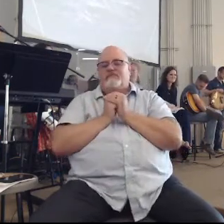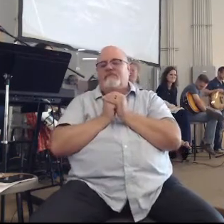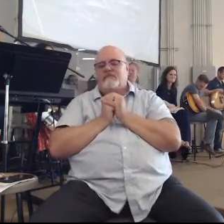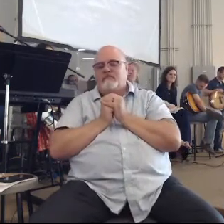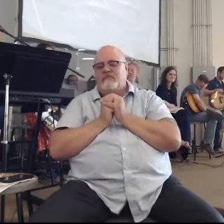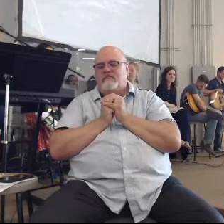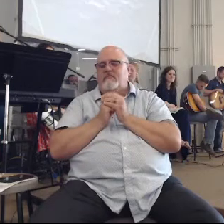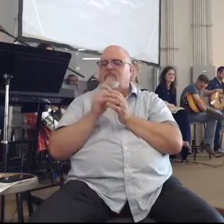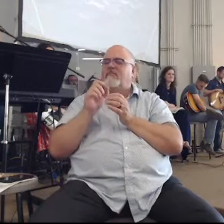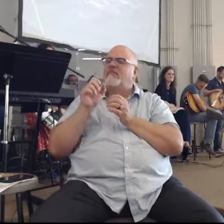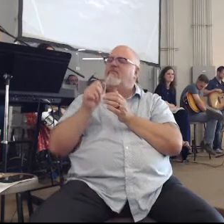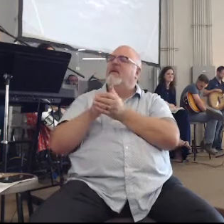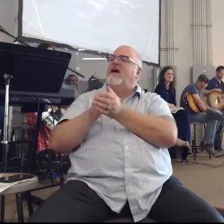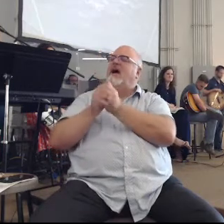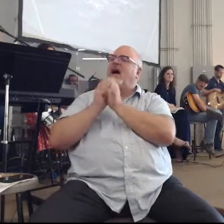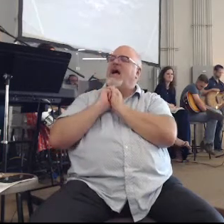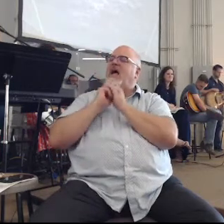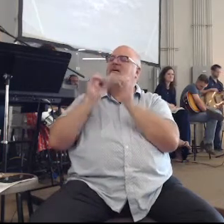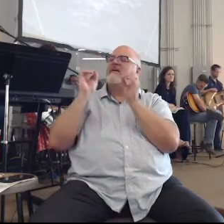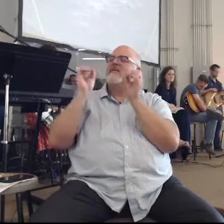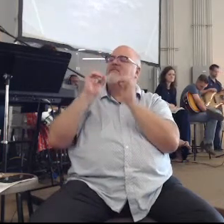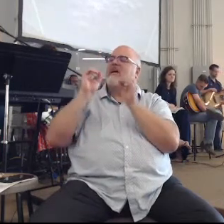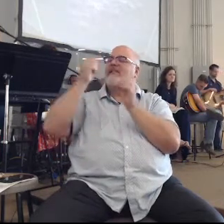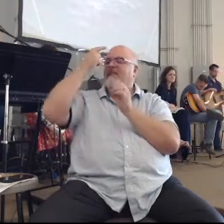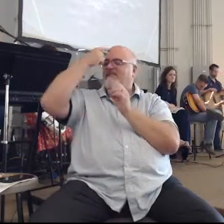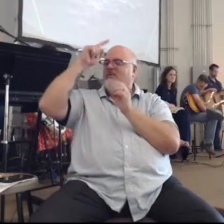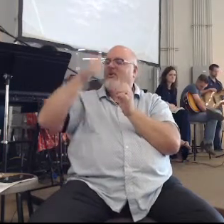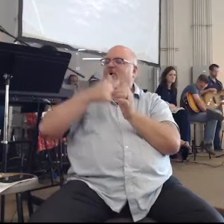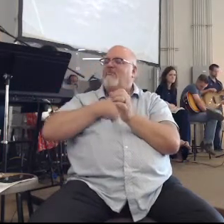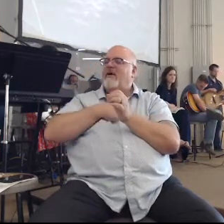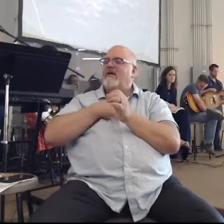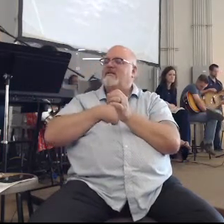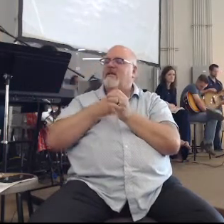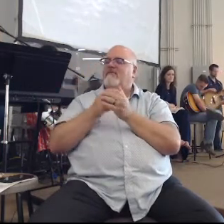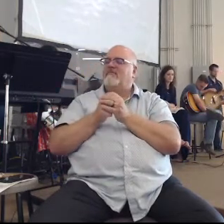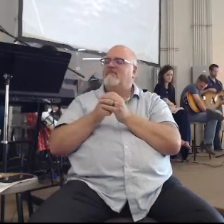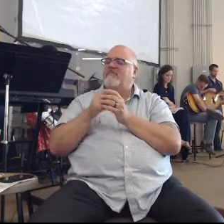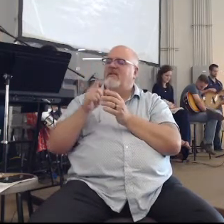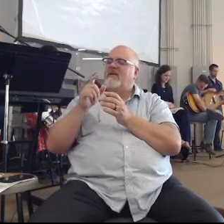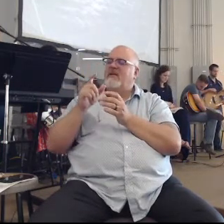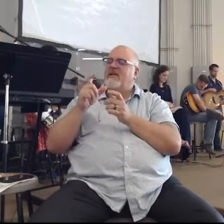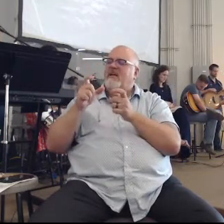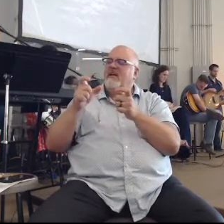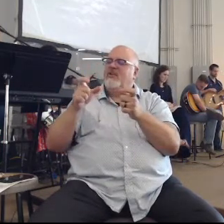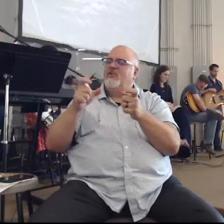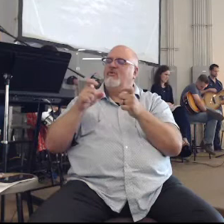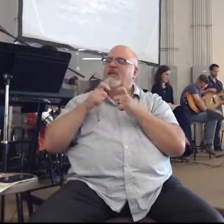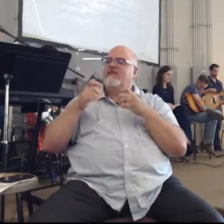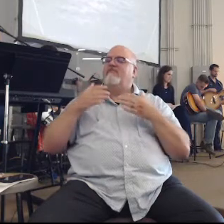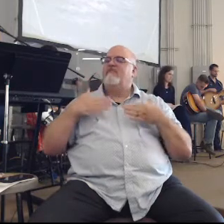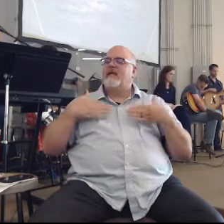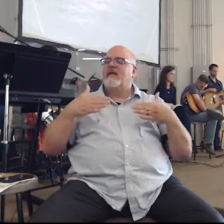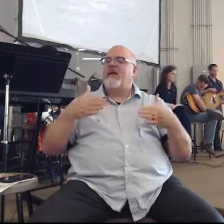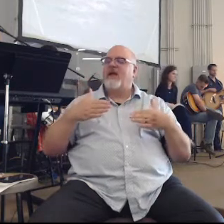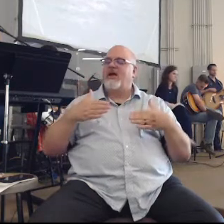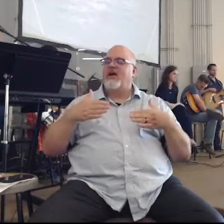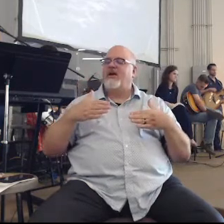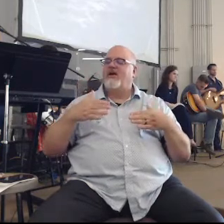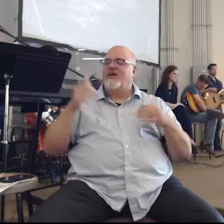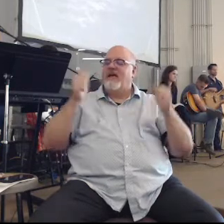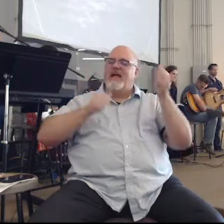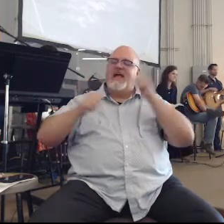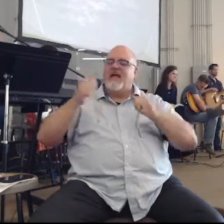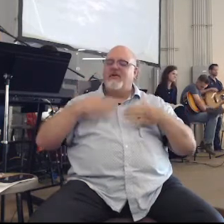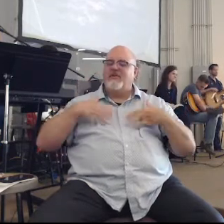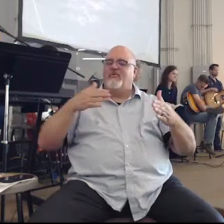I ask nothing for myself. You gave me air to breathe this morning, gave me